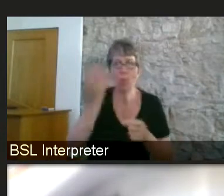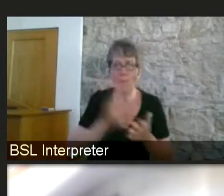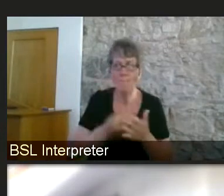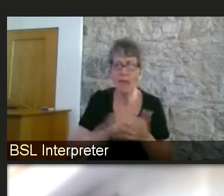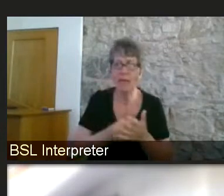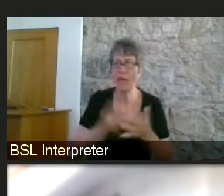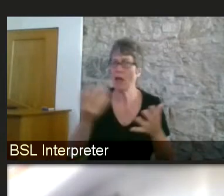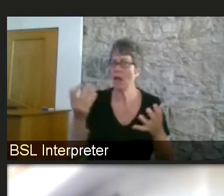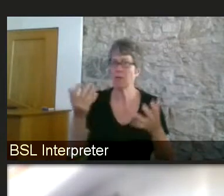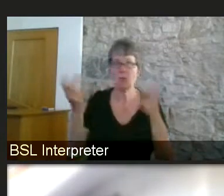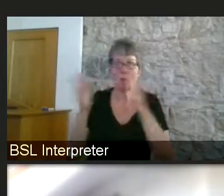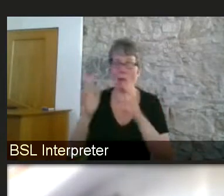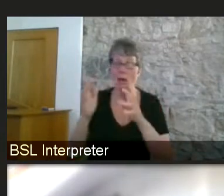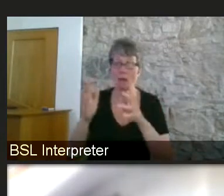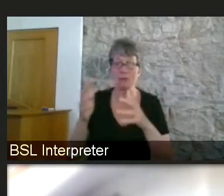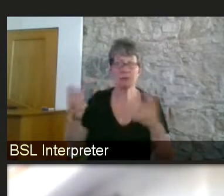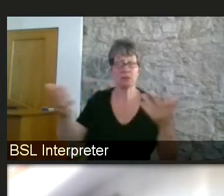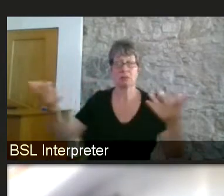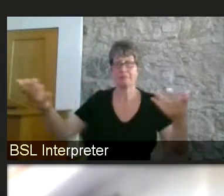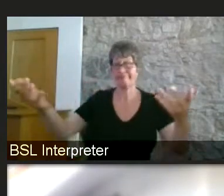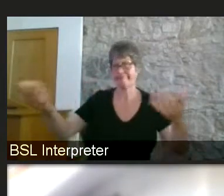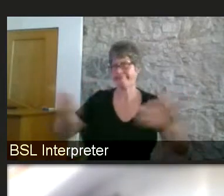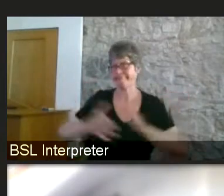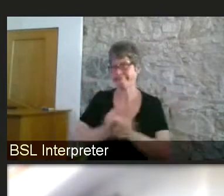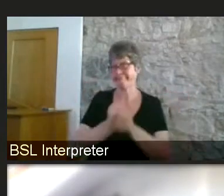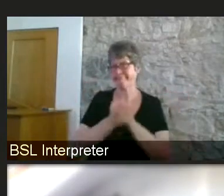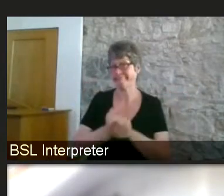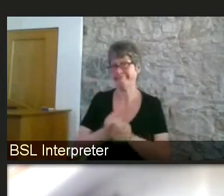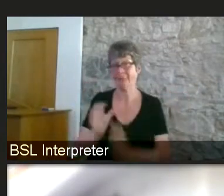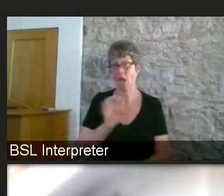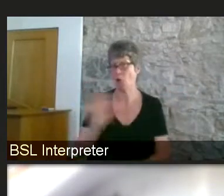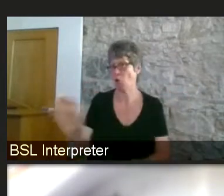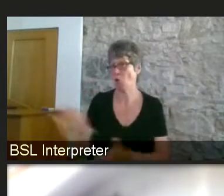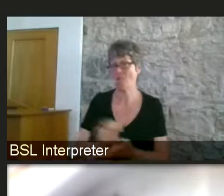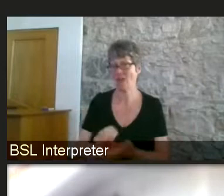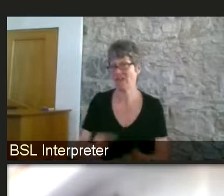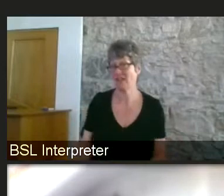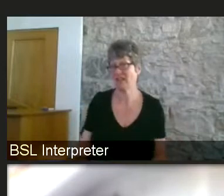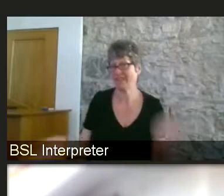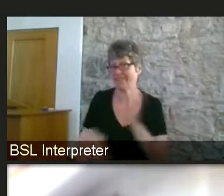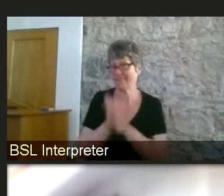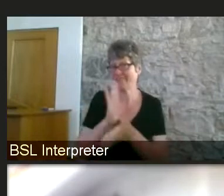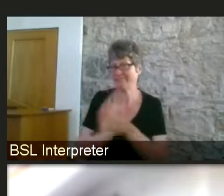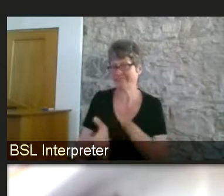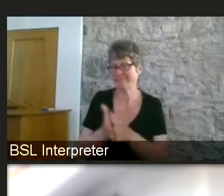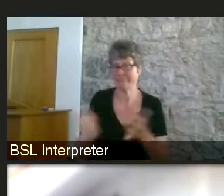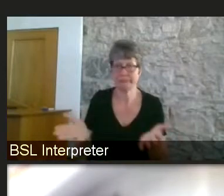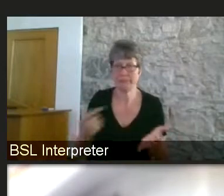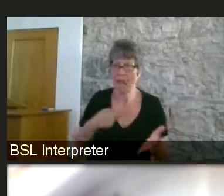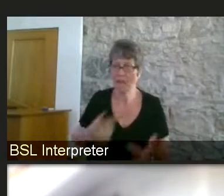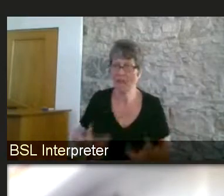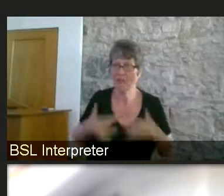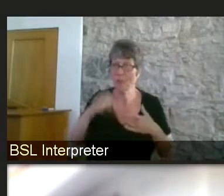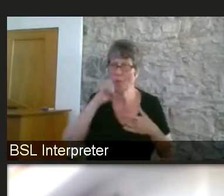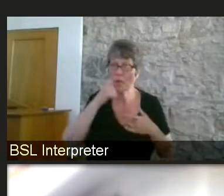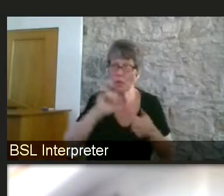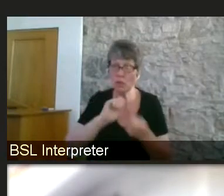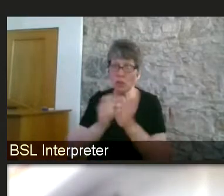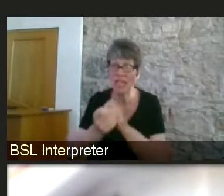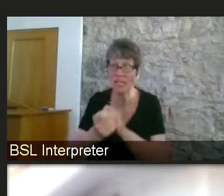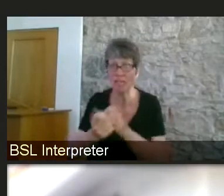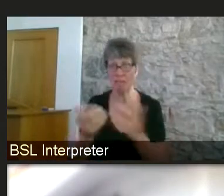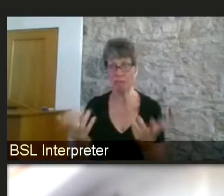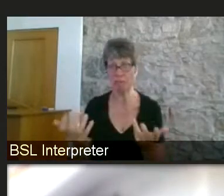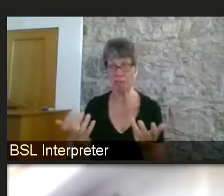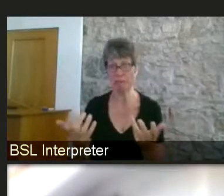is there is no funding um and i don't see that changing and then you know there's things like the employment bill what